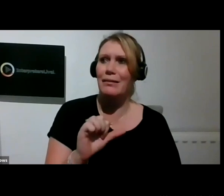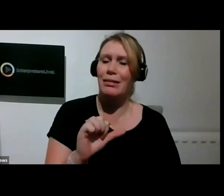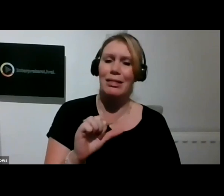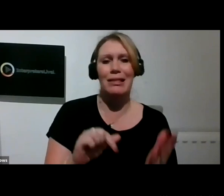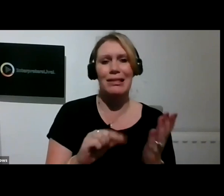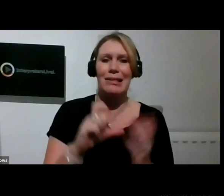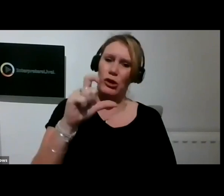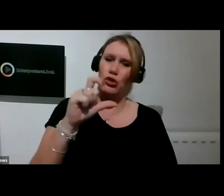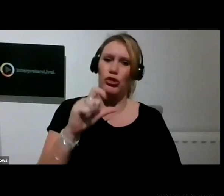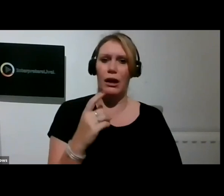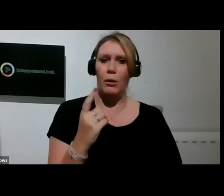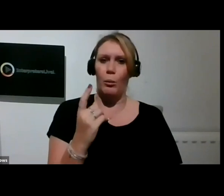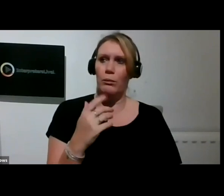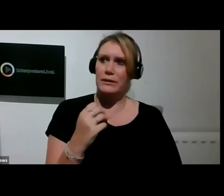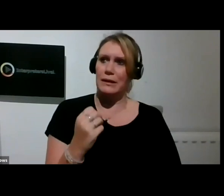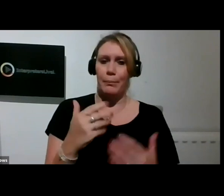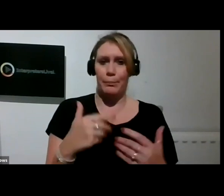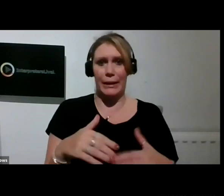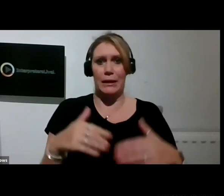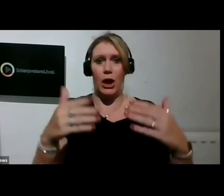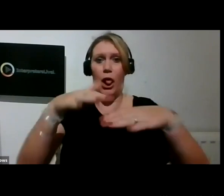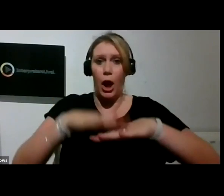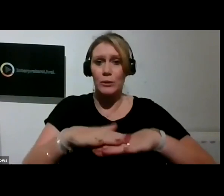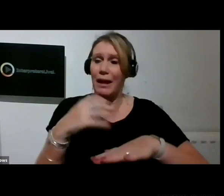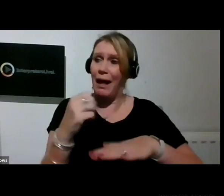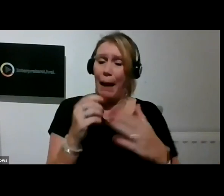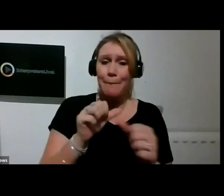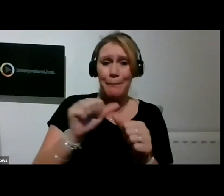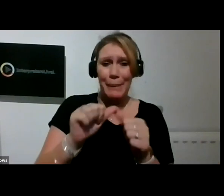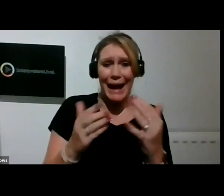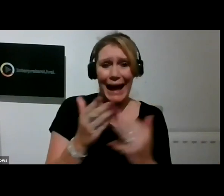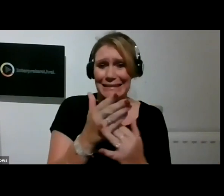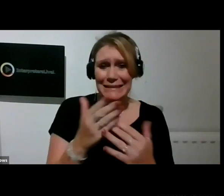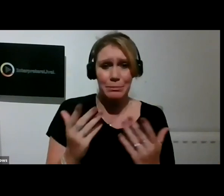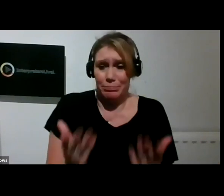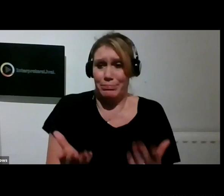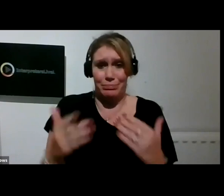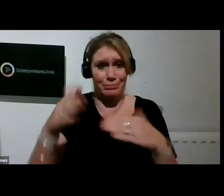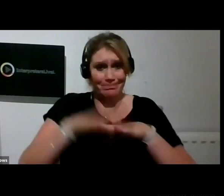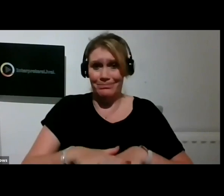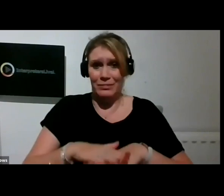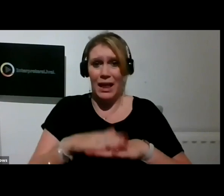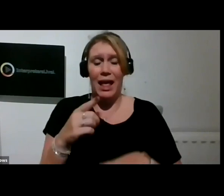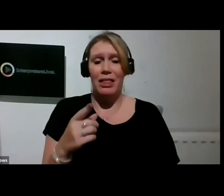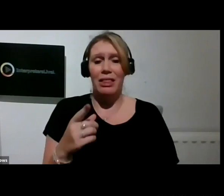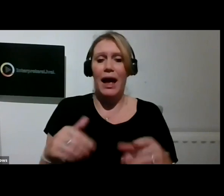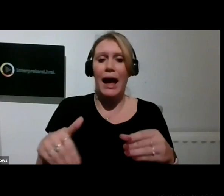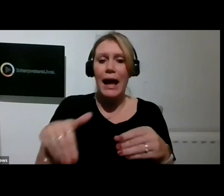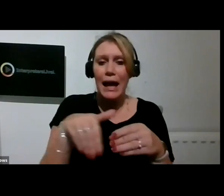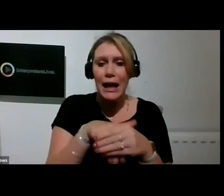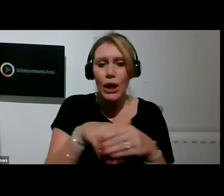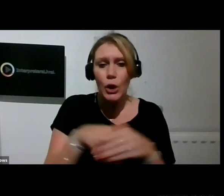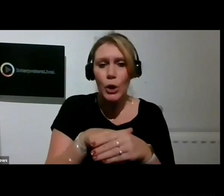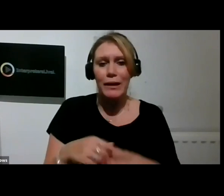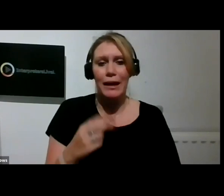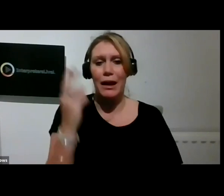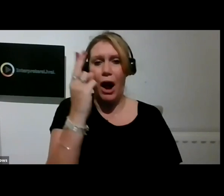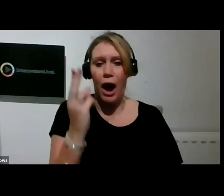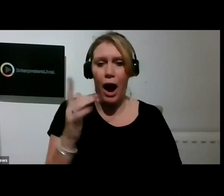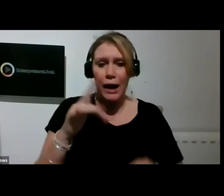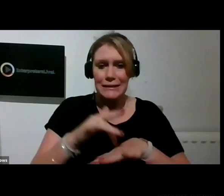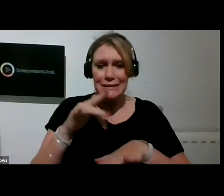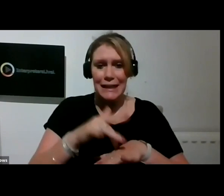closed or repurposed and this includes Stratford Circus Arts Centre which provided the only professional standard